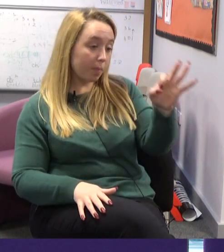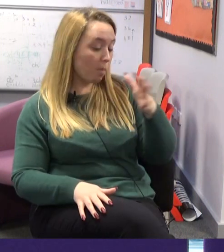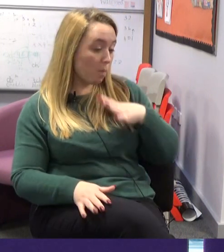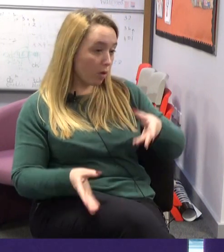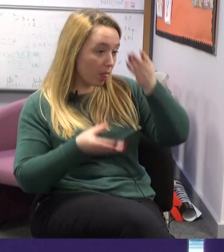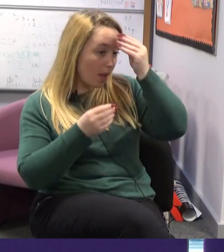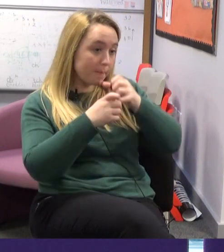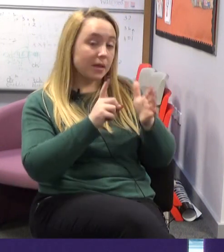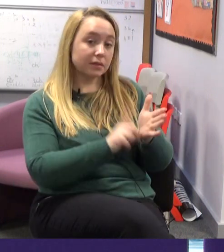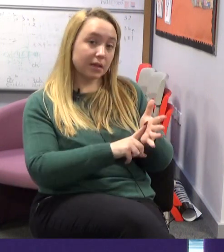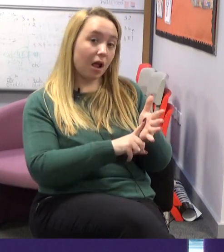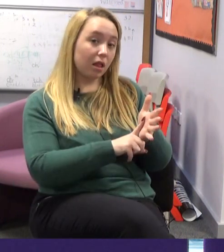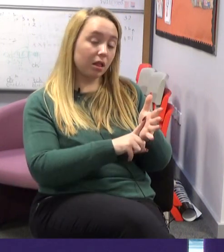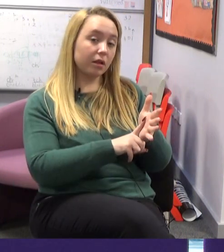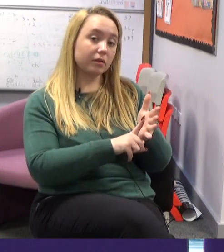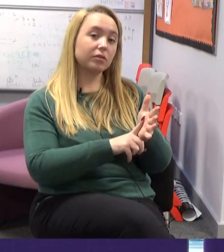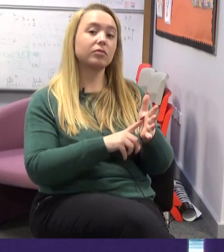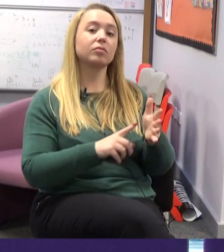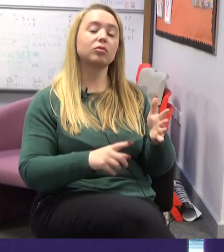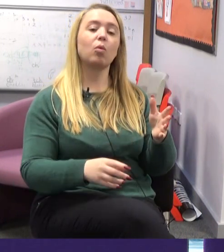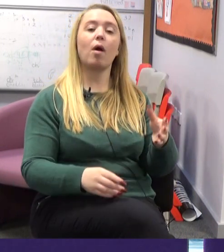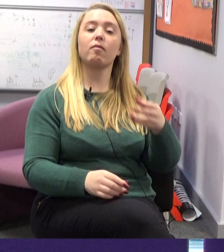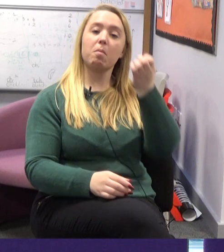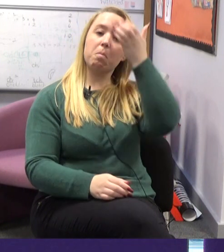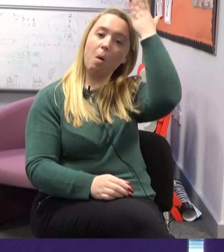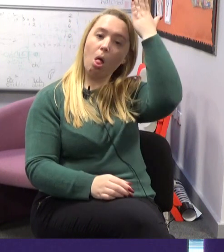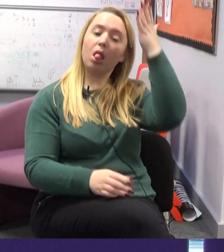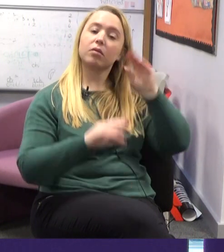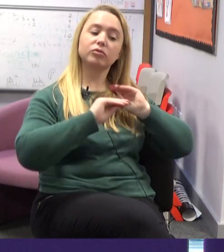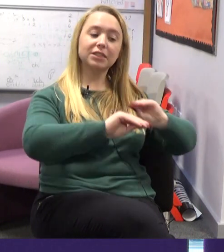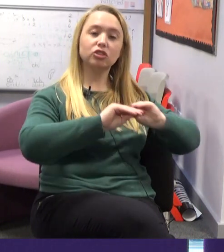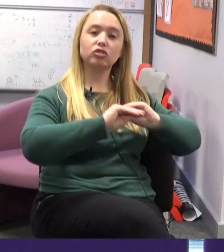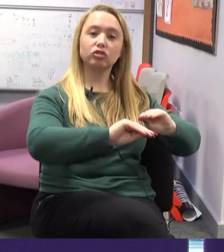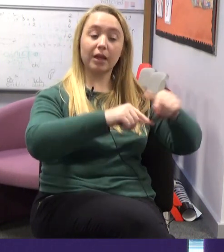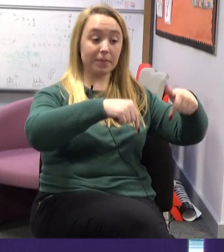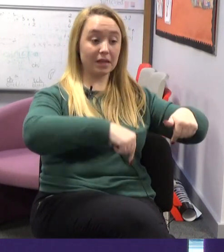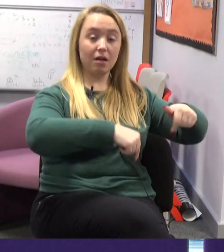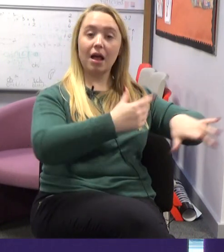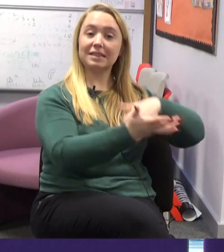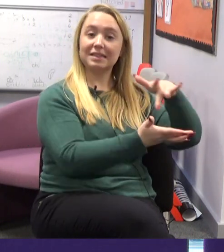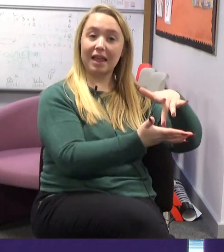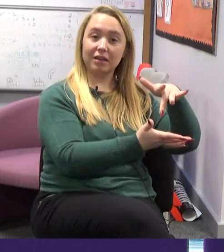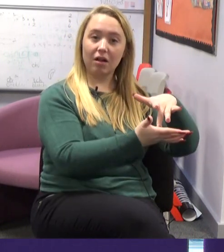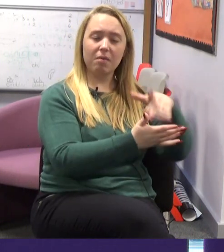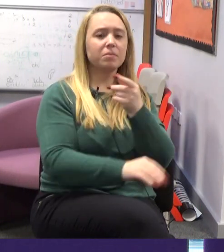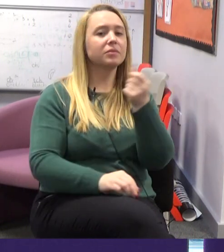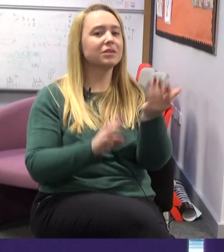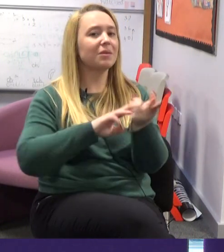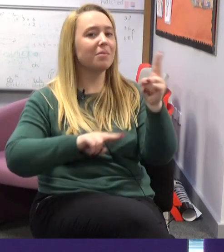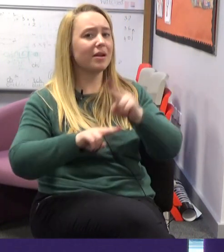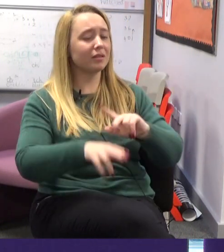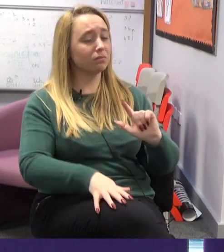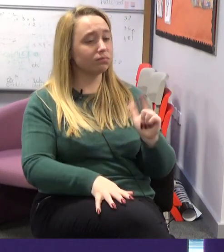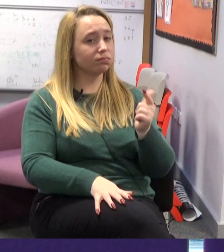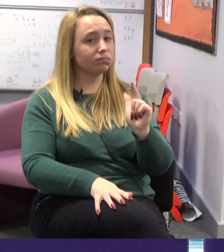they're invited to learn BSL with Paul, either here within the